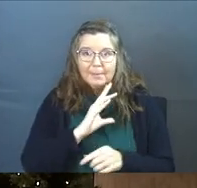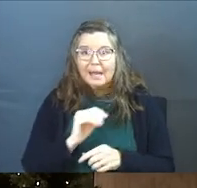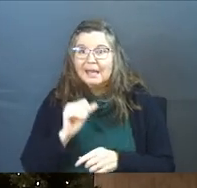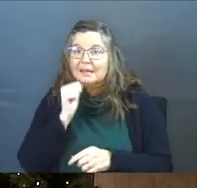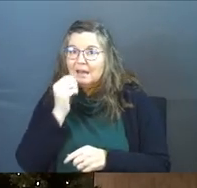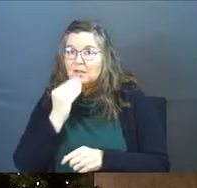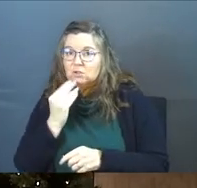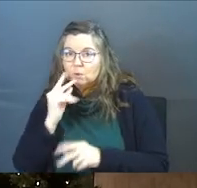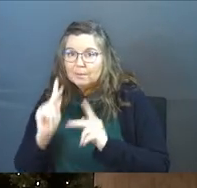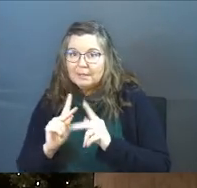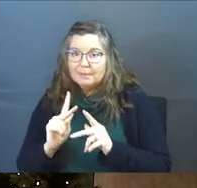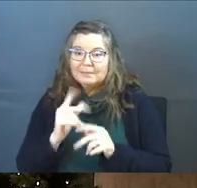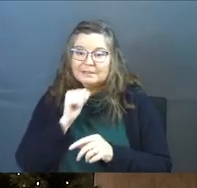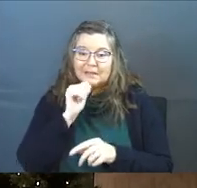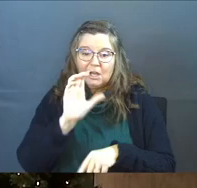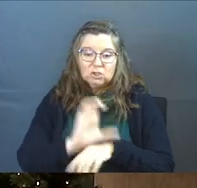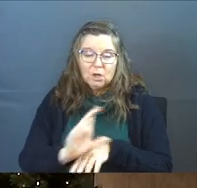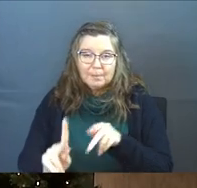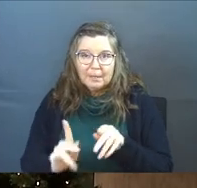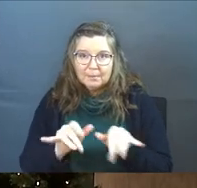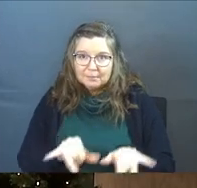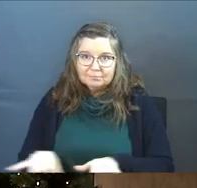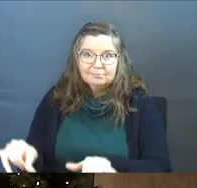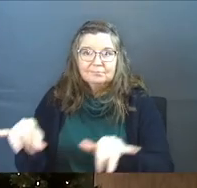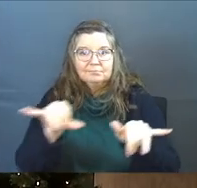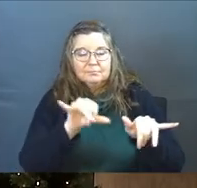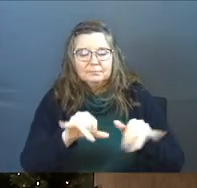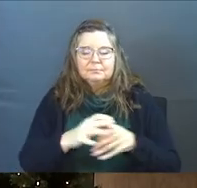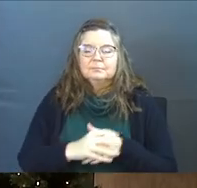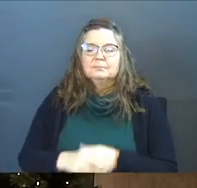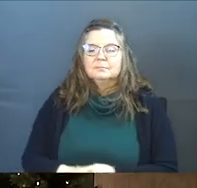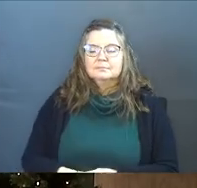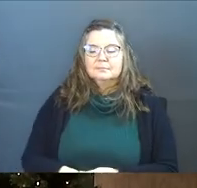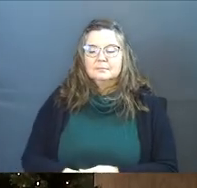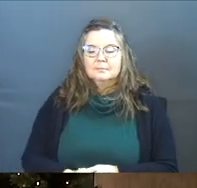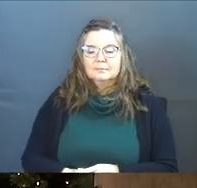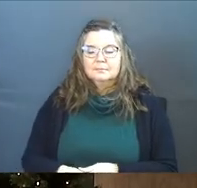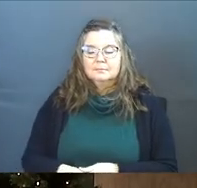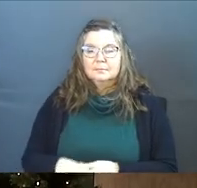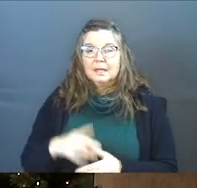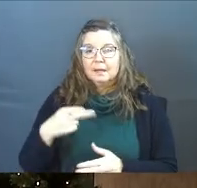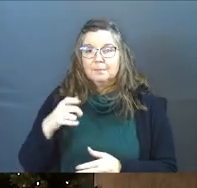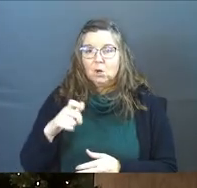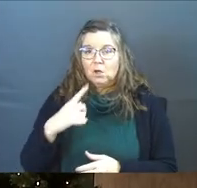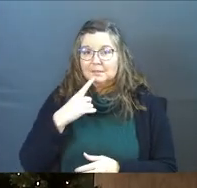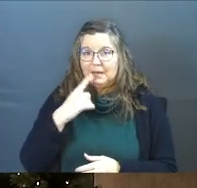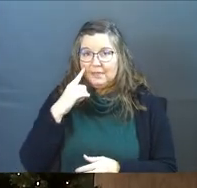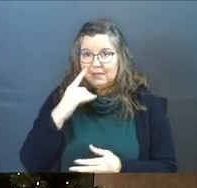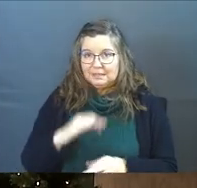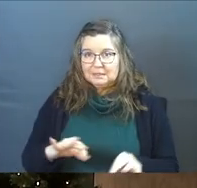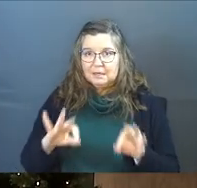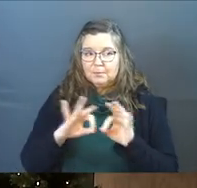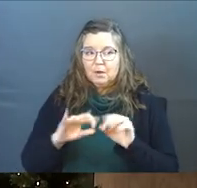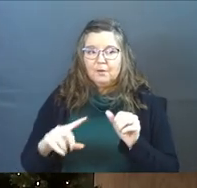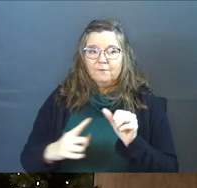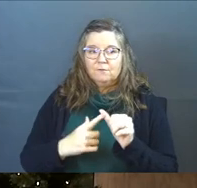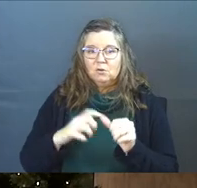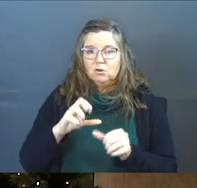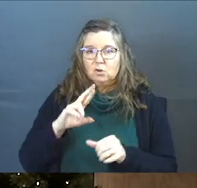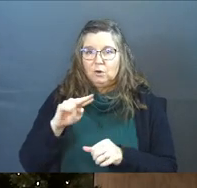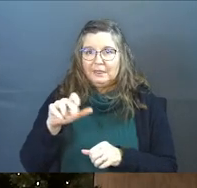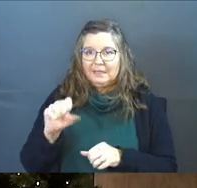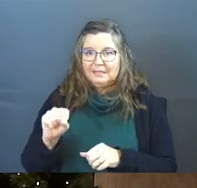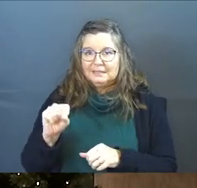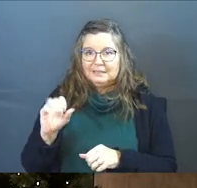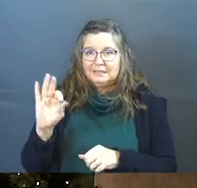and non-Jewish people, non-church people alike. And here's something that Paul said. think it's important for us. 1 Corinthians 9,